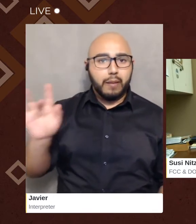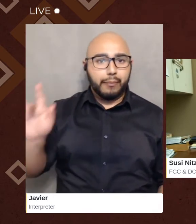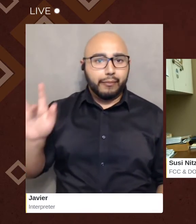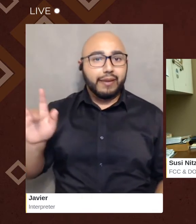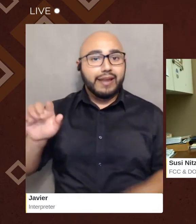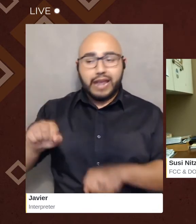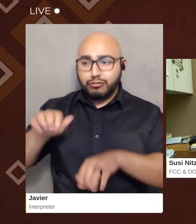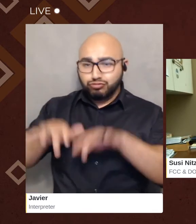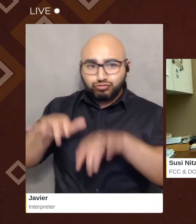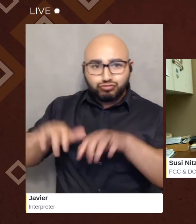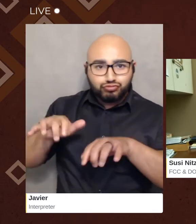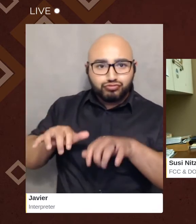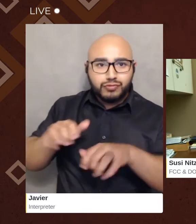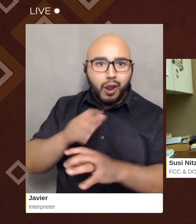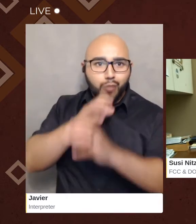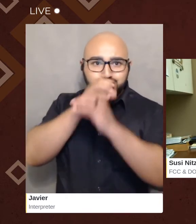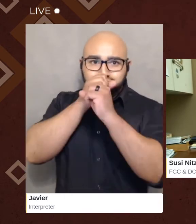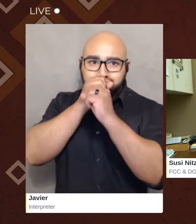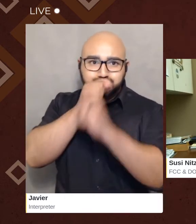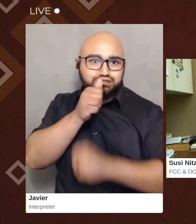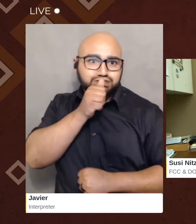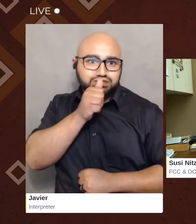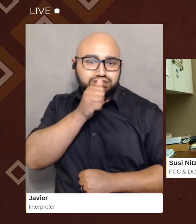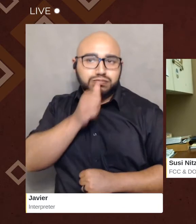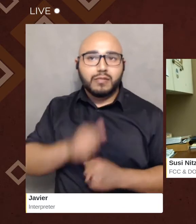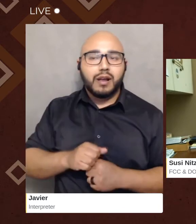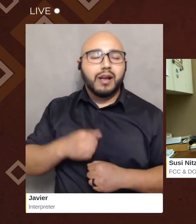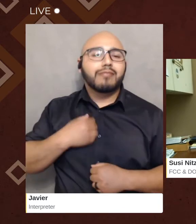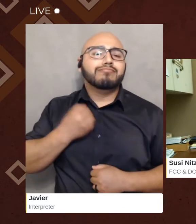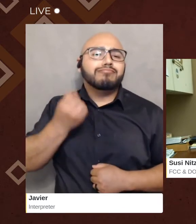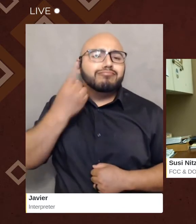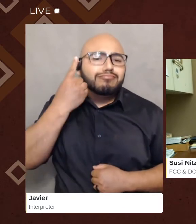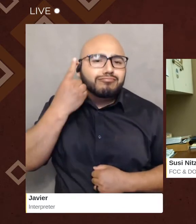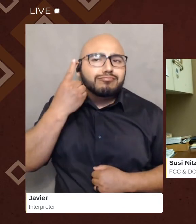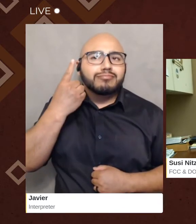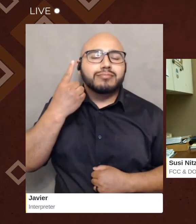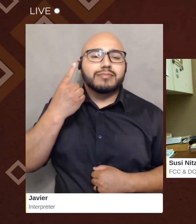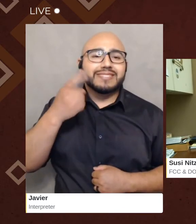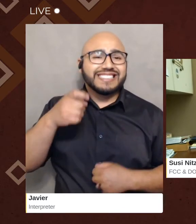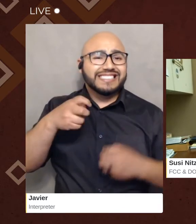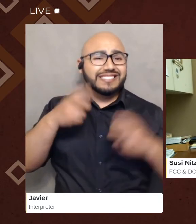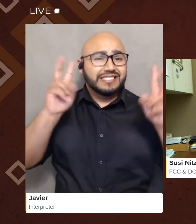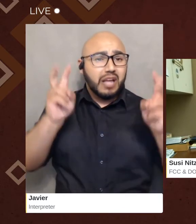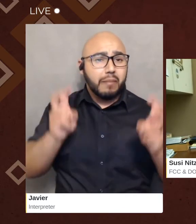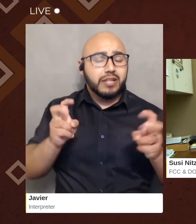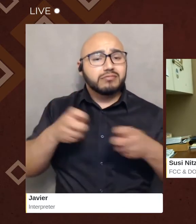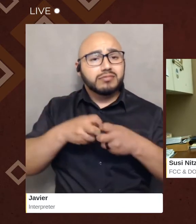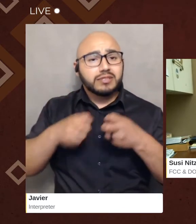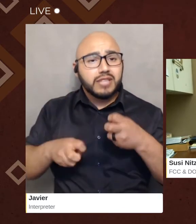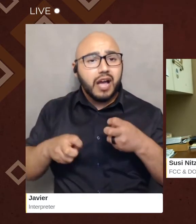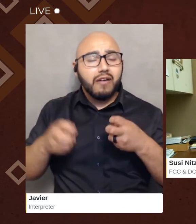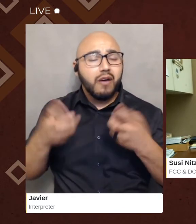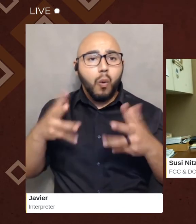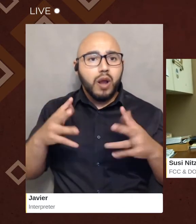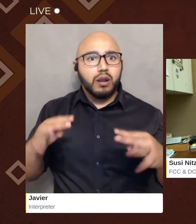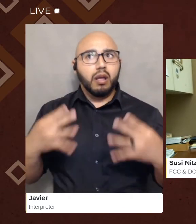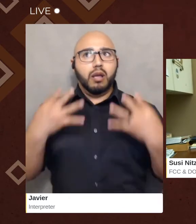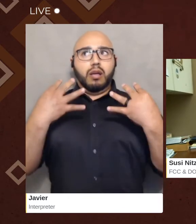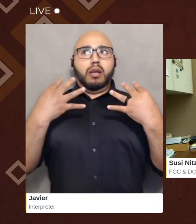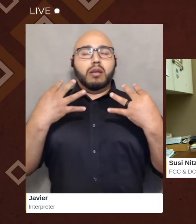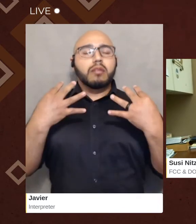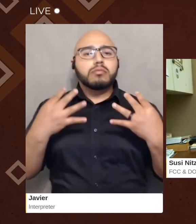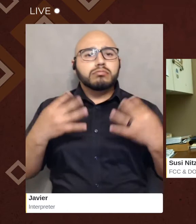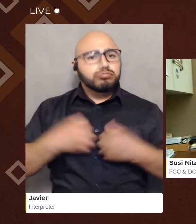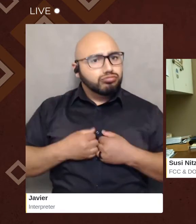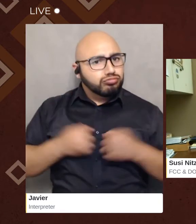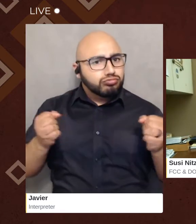We understand that we're talking about some difficult issues, and we don't want you to feel hampered in any way. We want you to feel free